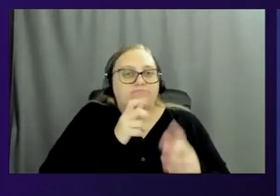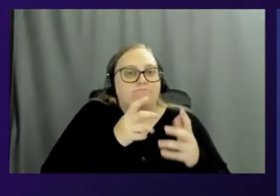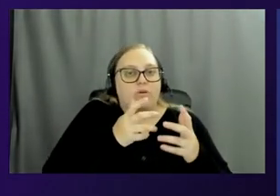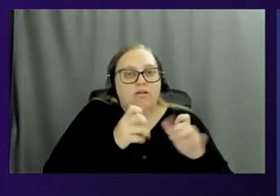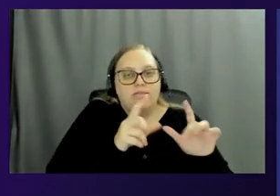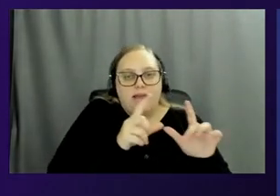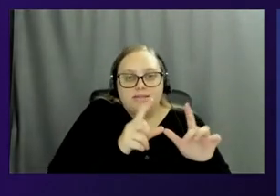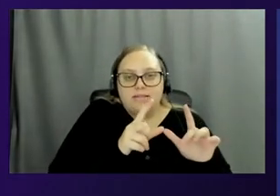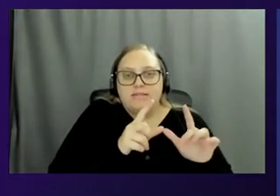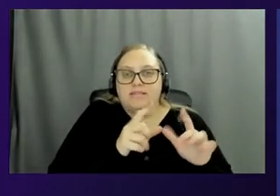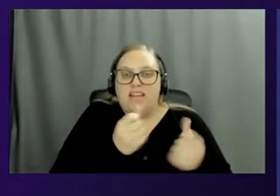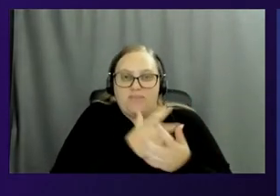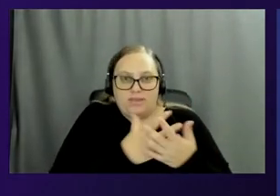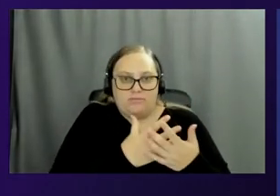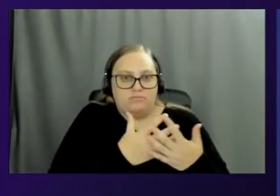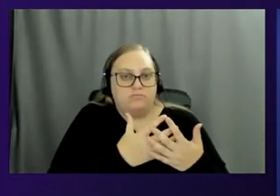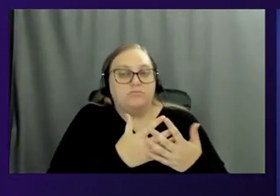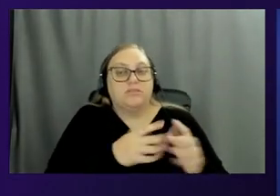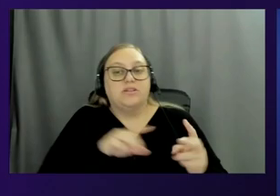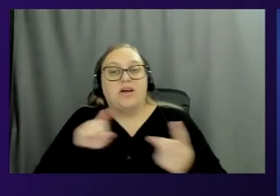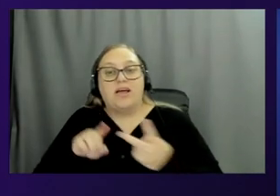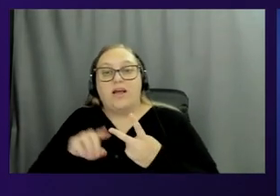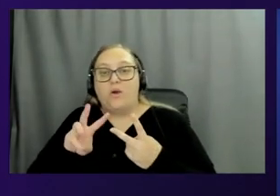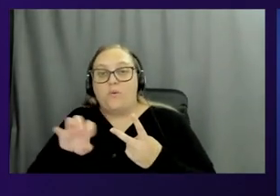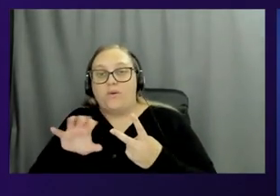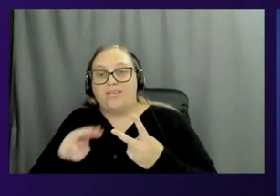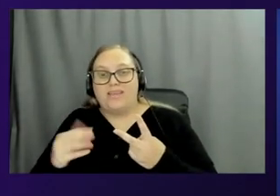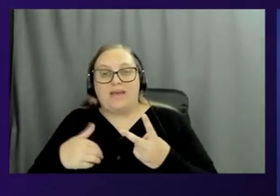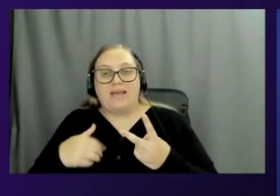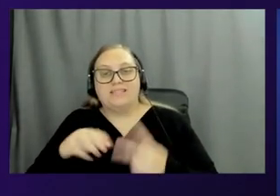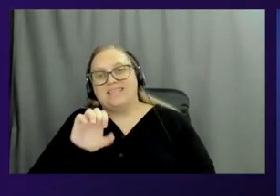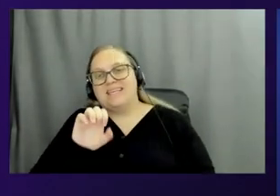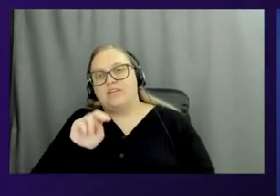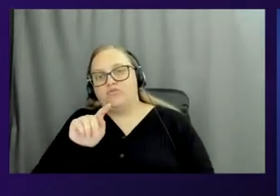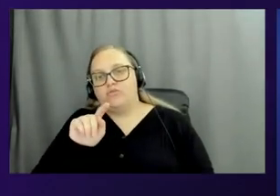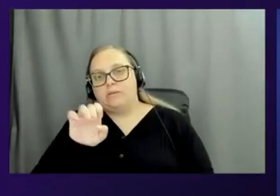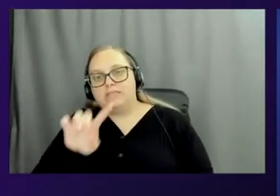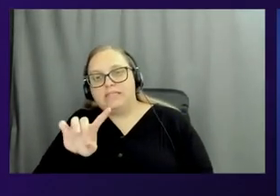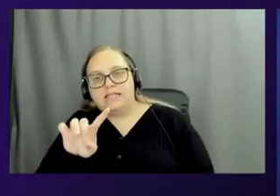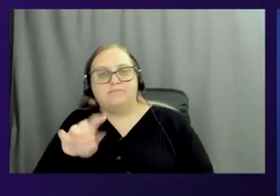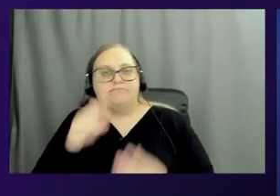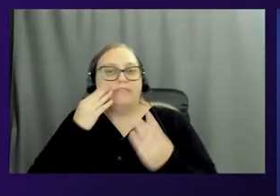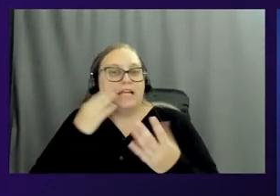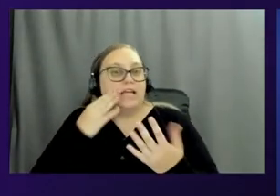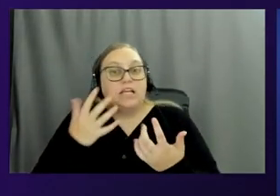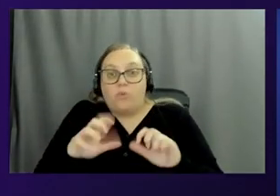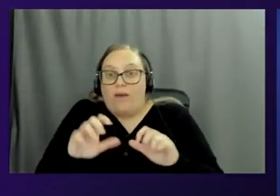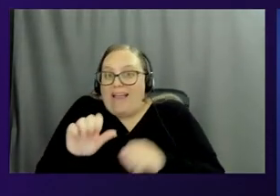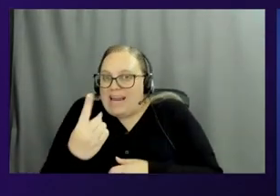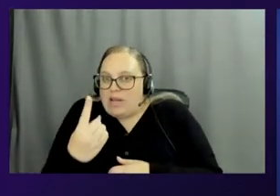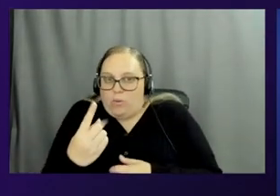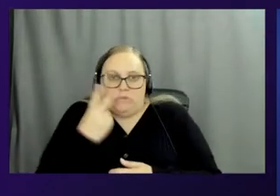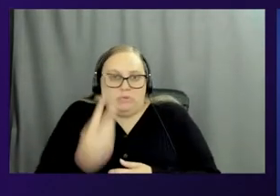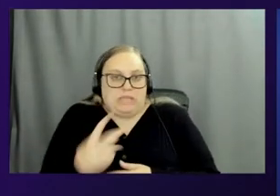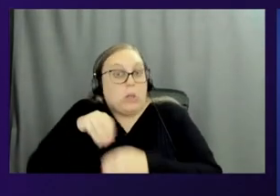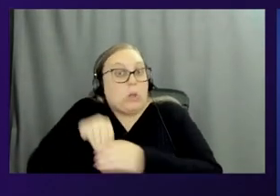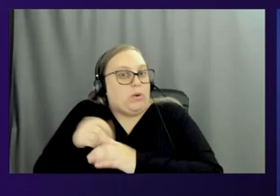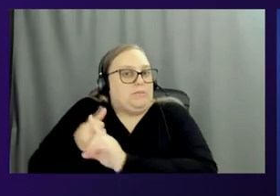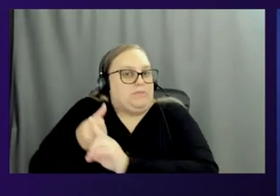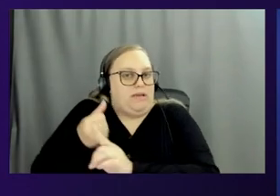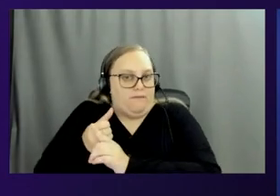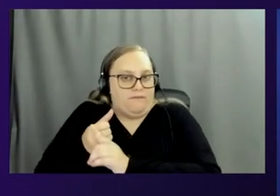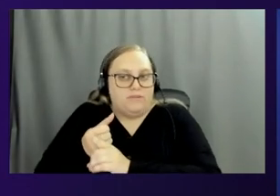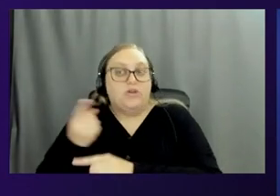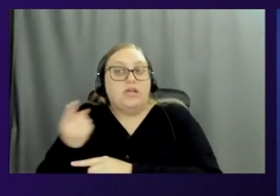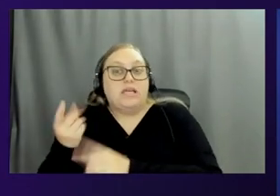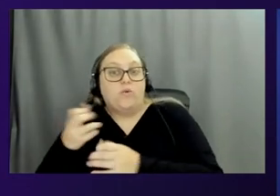then there's William, who's got encrypted data sets, know, sensitive information that he doesn't want anybody to see, including himself, right? So now he wants to